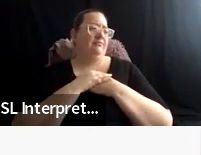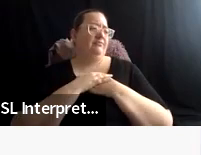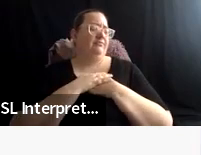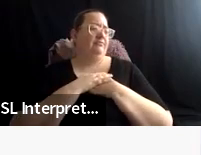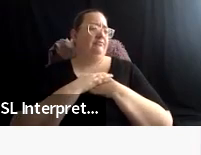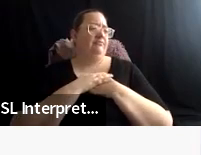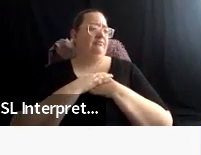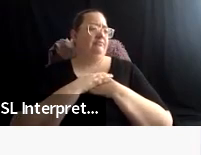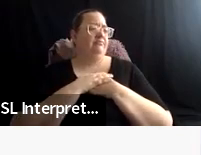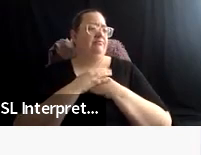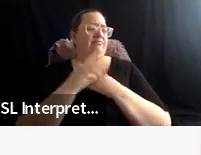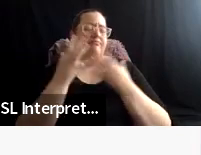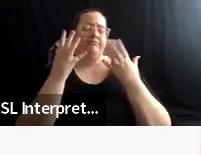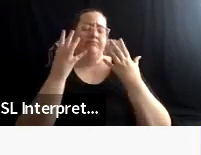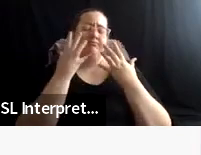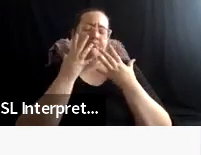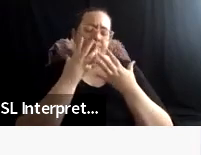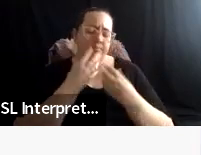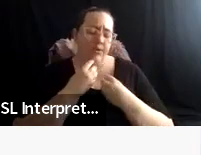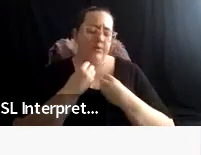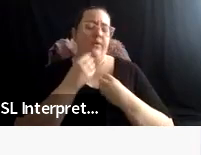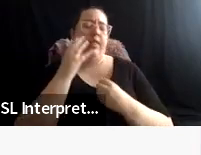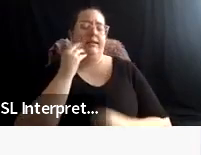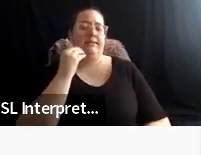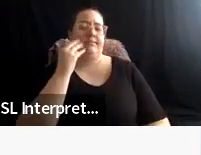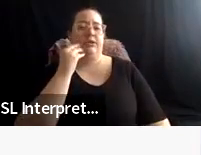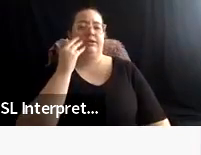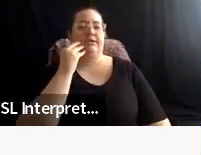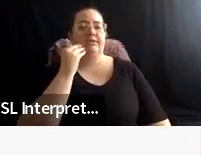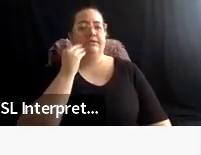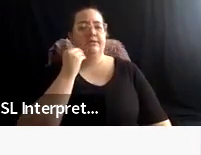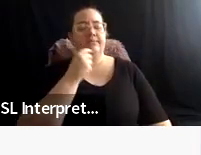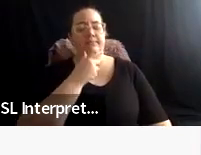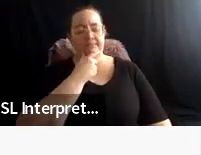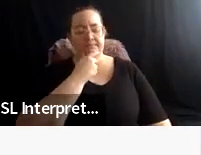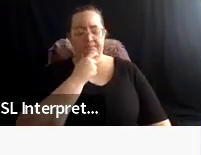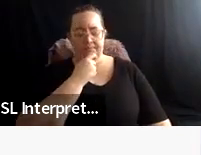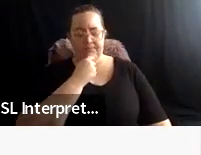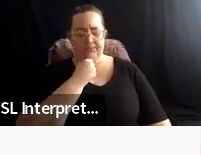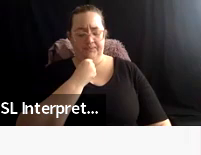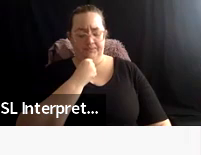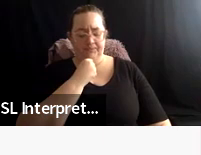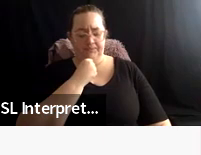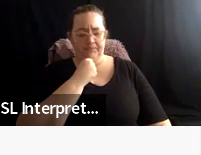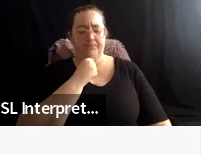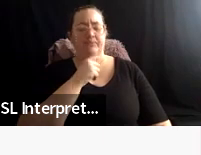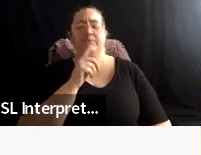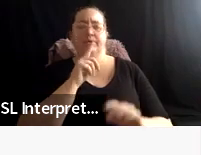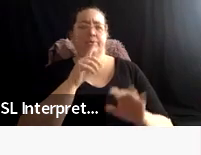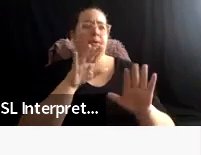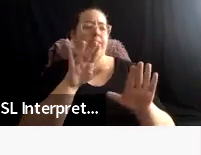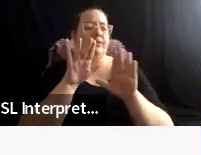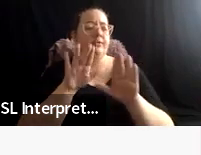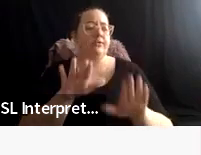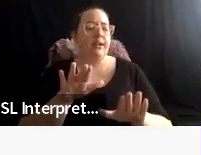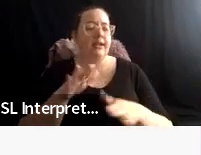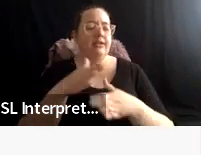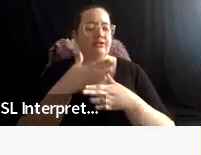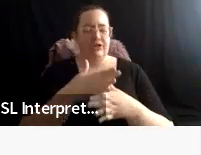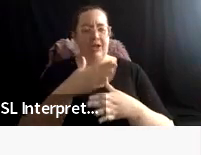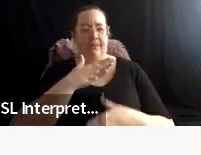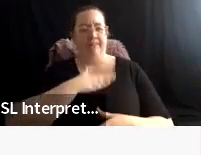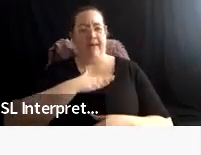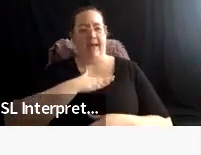very deeply beautiful experience. And it was, um, um, it's just, it's really great to share my work